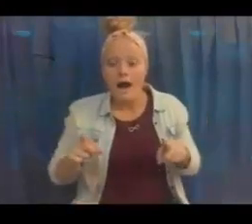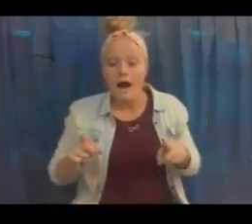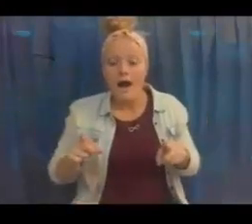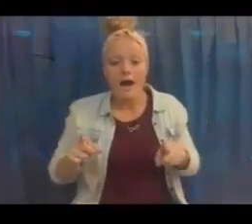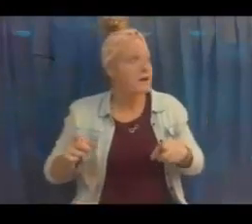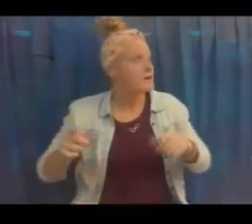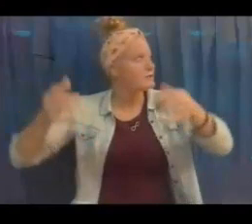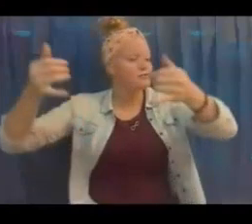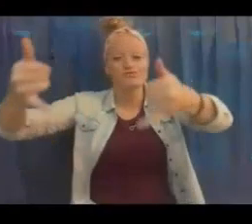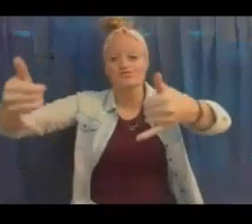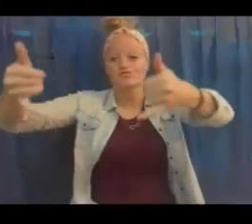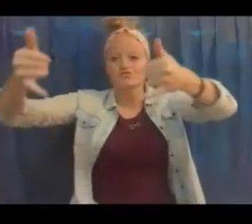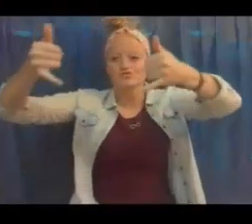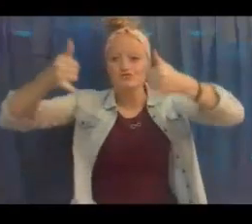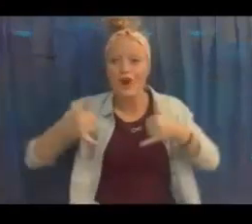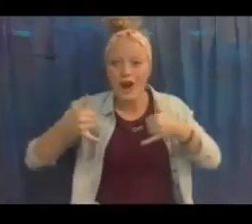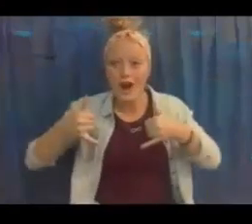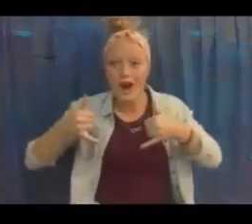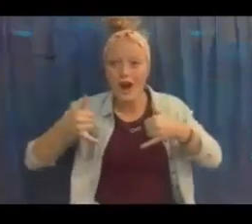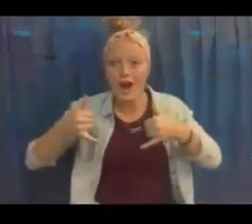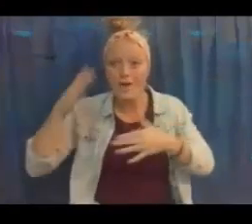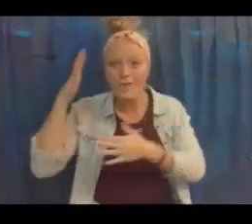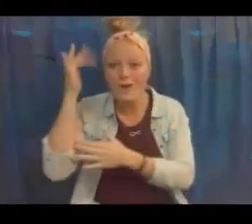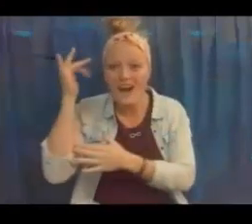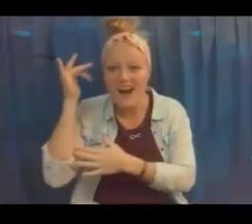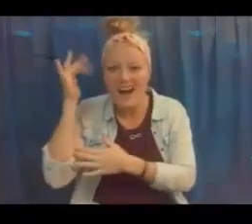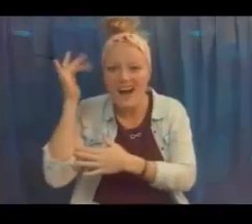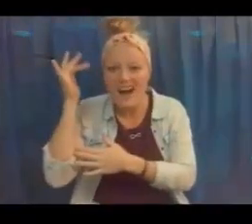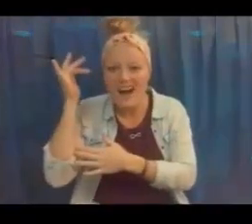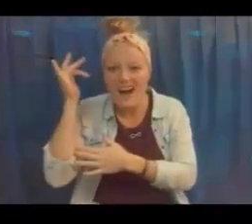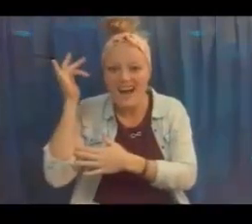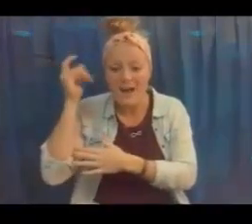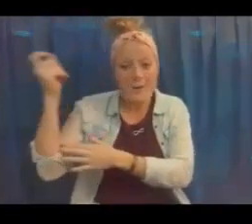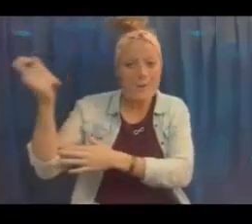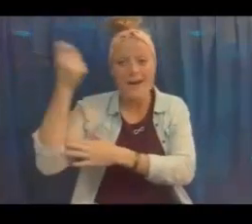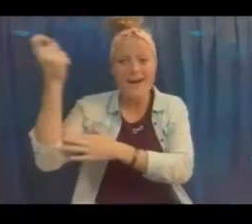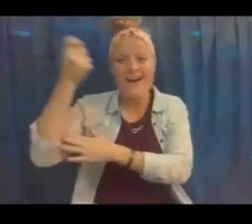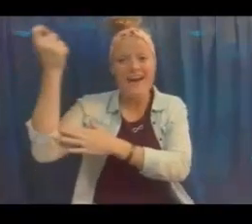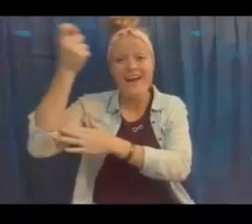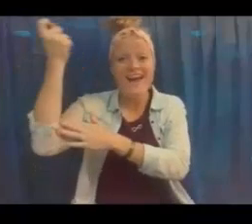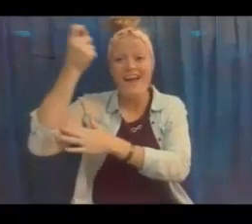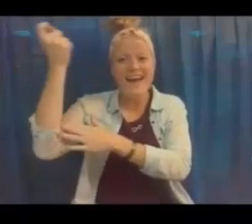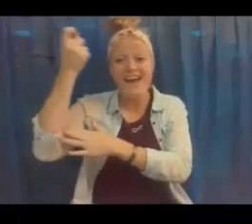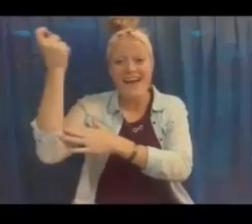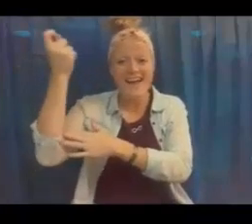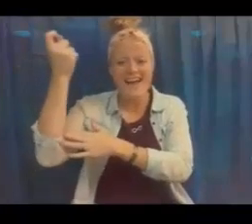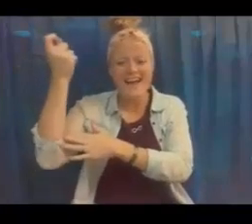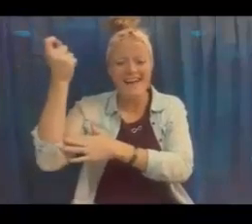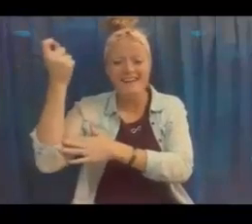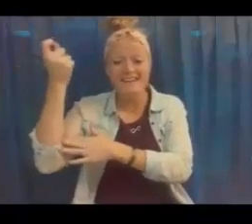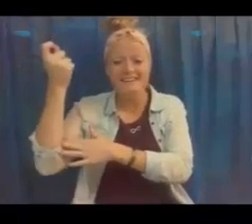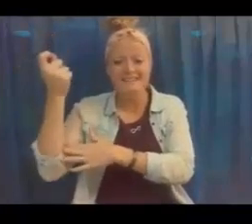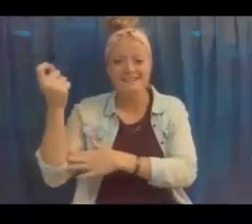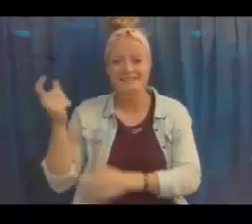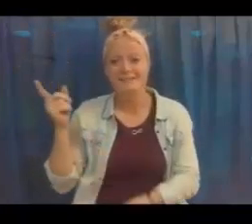What happened? He was given a trophy. Why? Why?